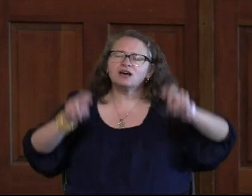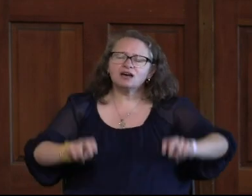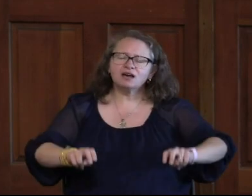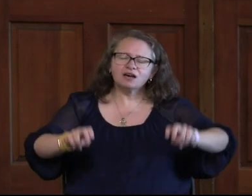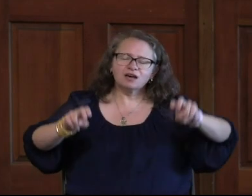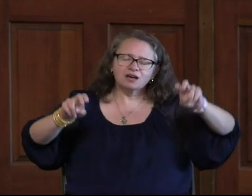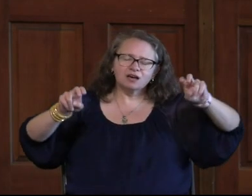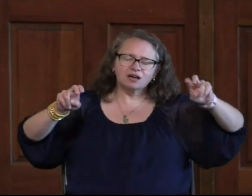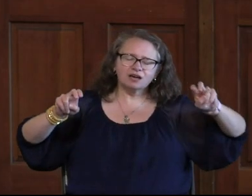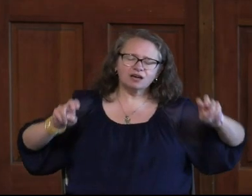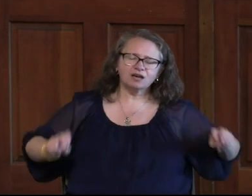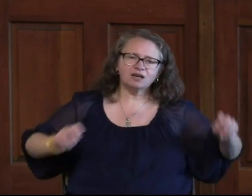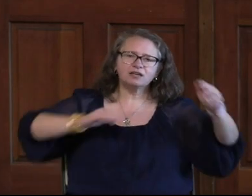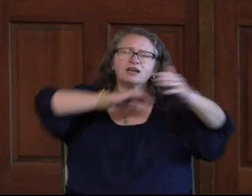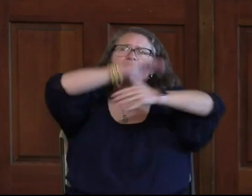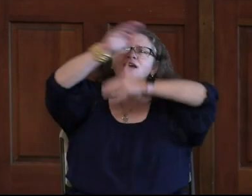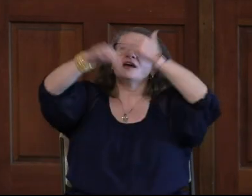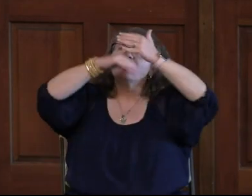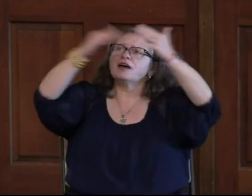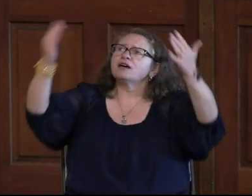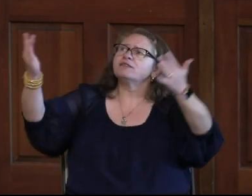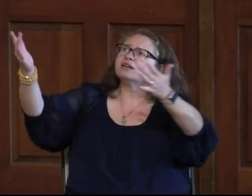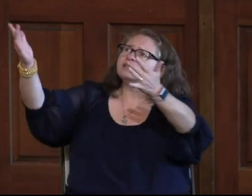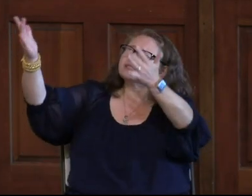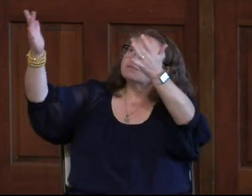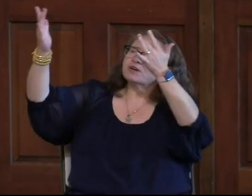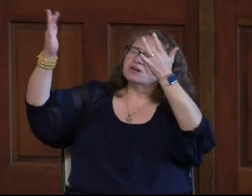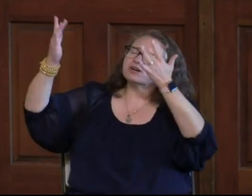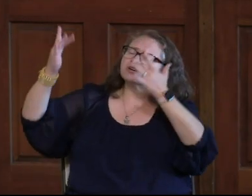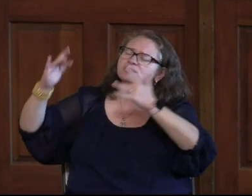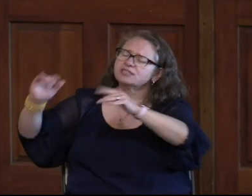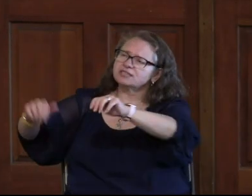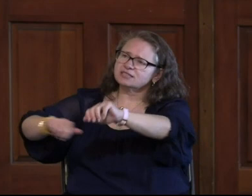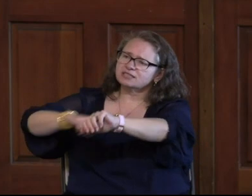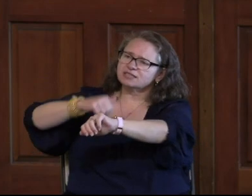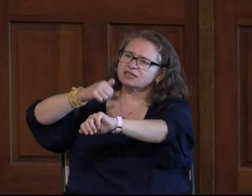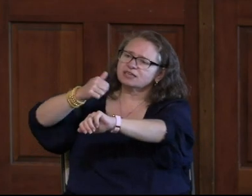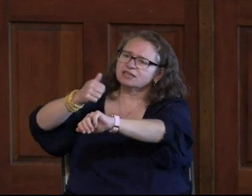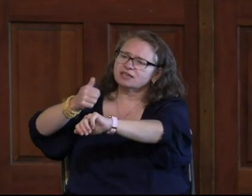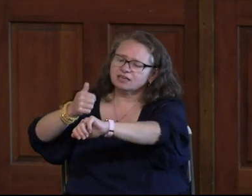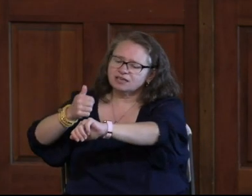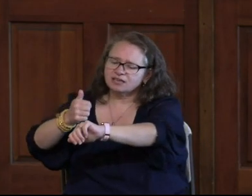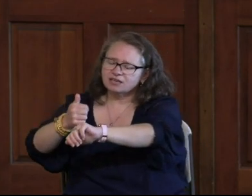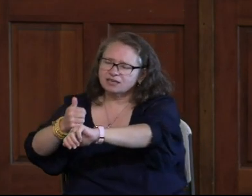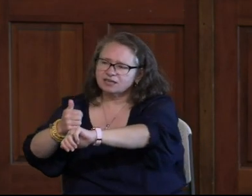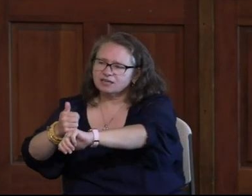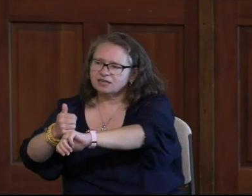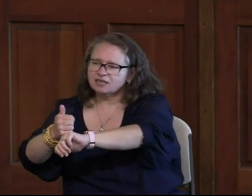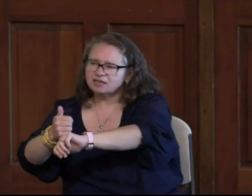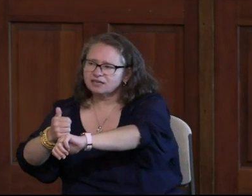sits on Heaven's mercy seat.